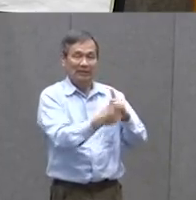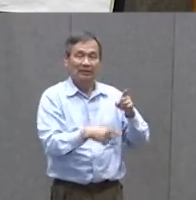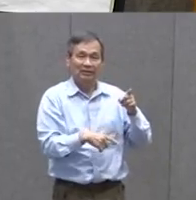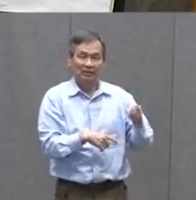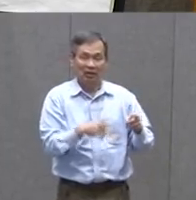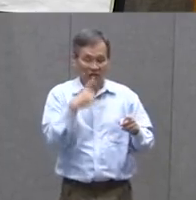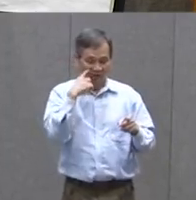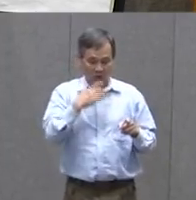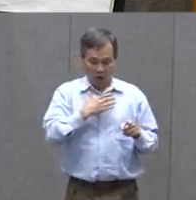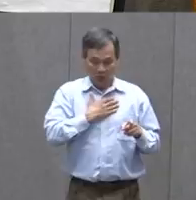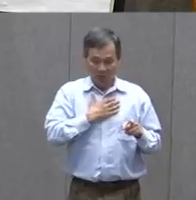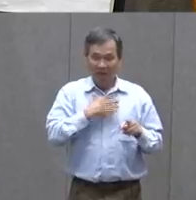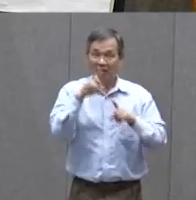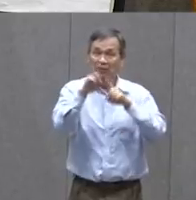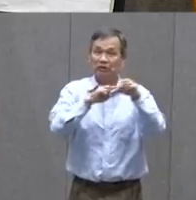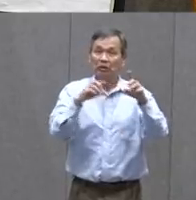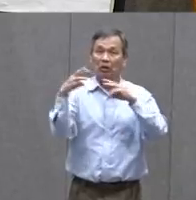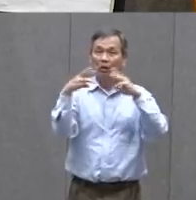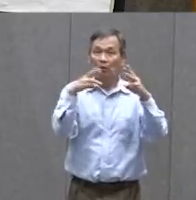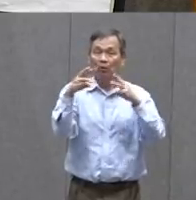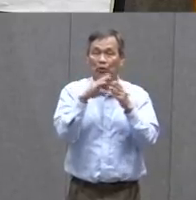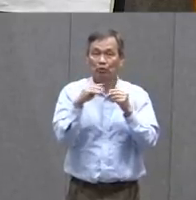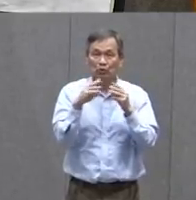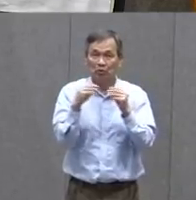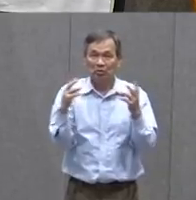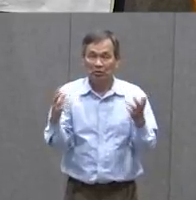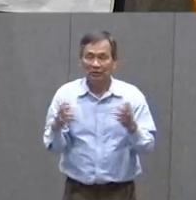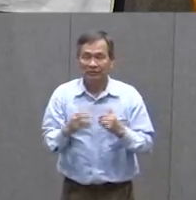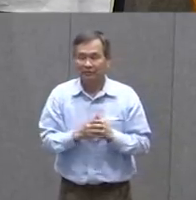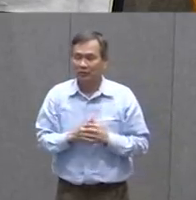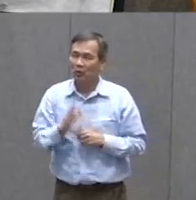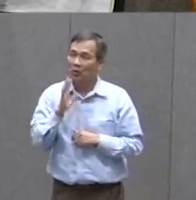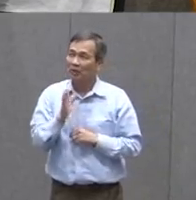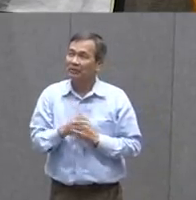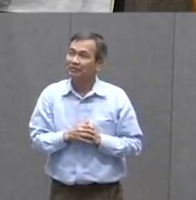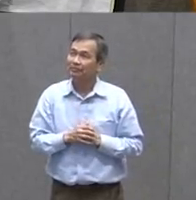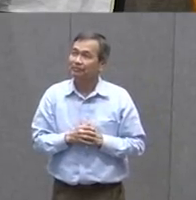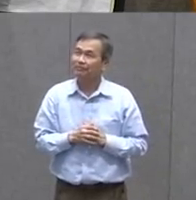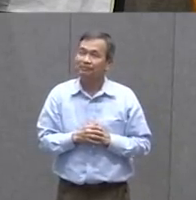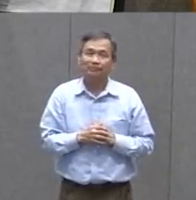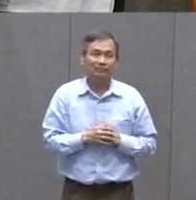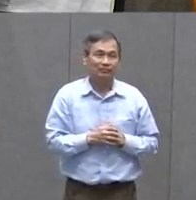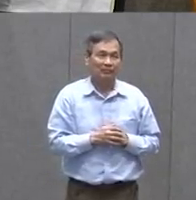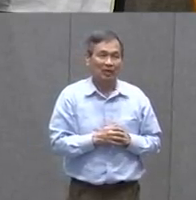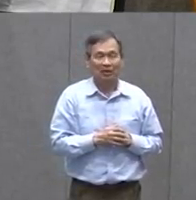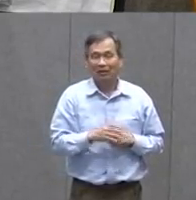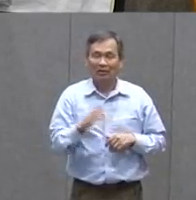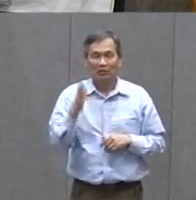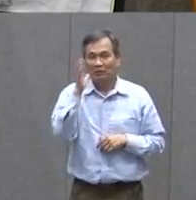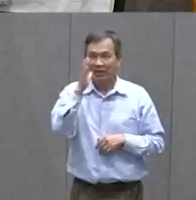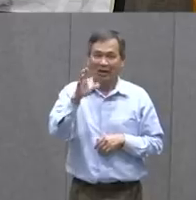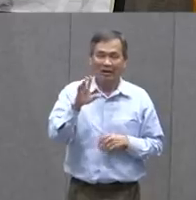My Star War Story Is Going To Be On The Death Star